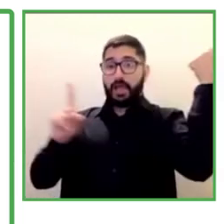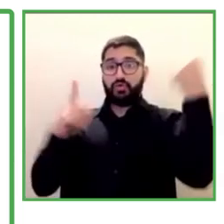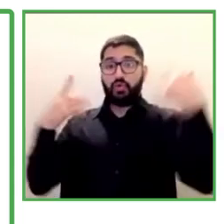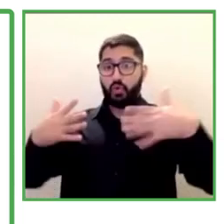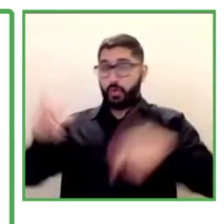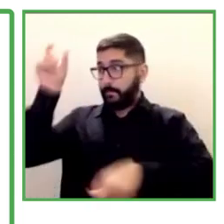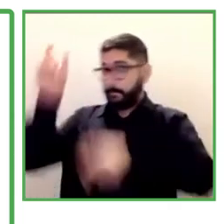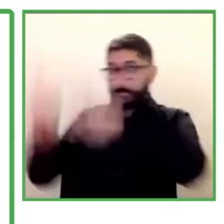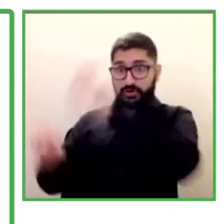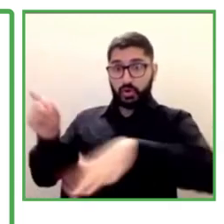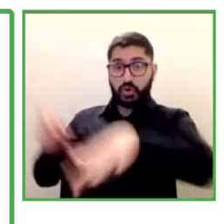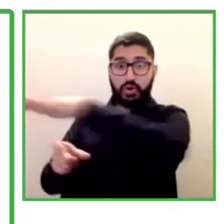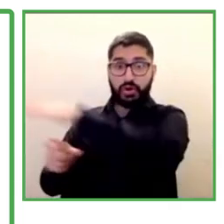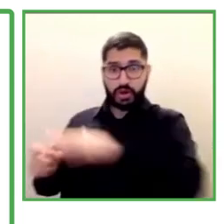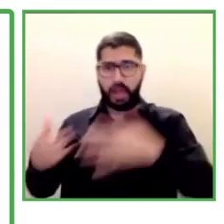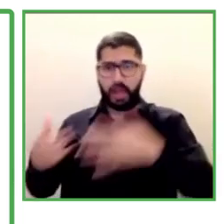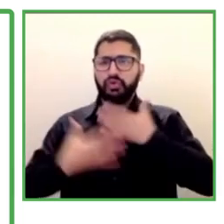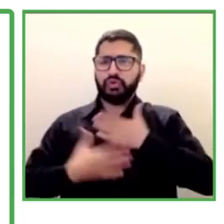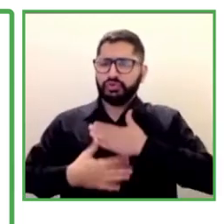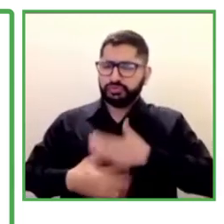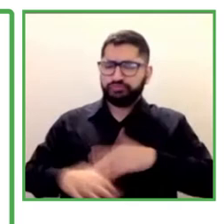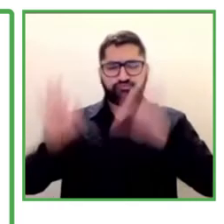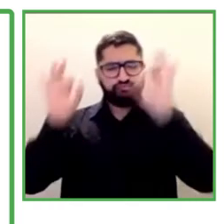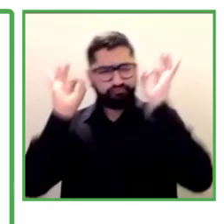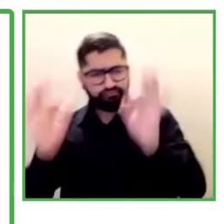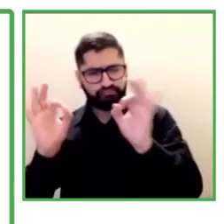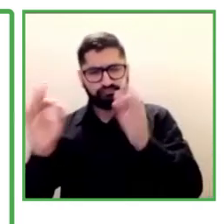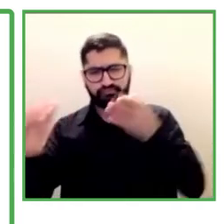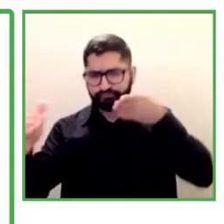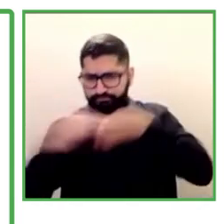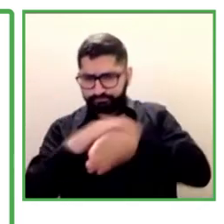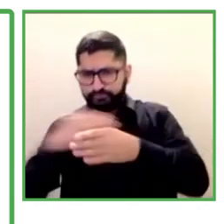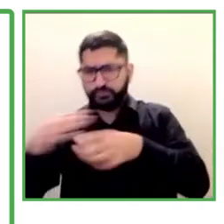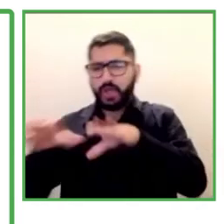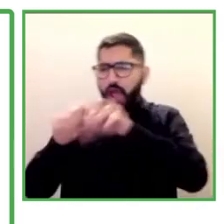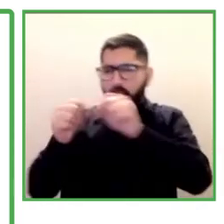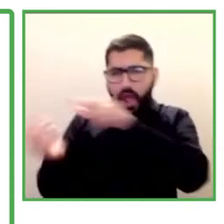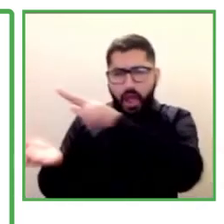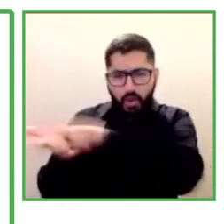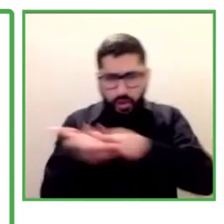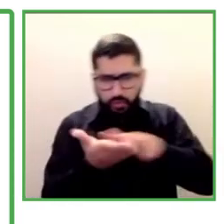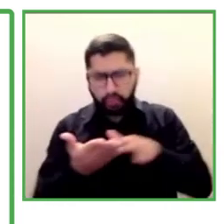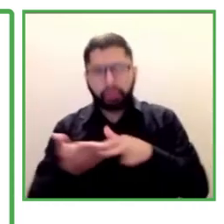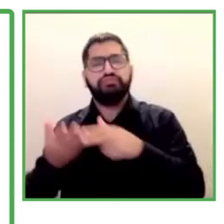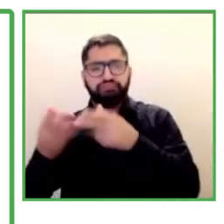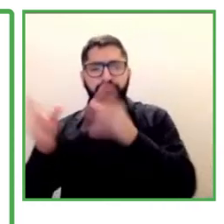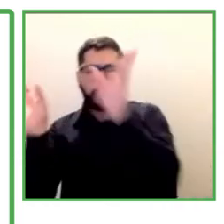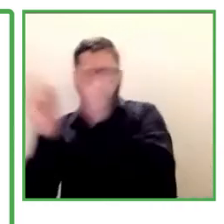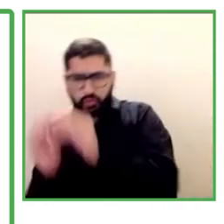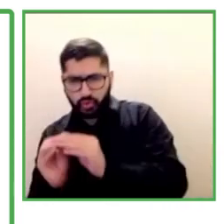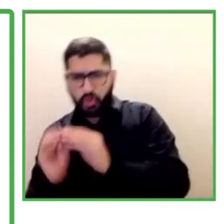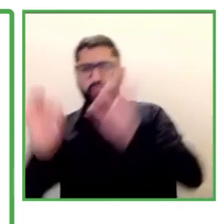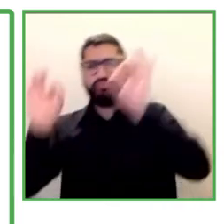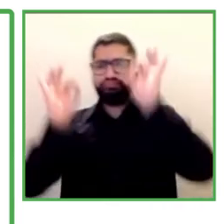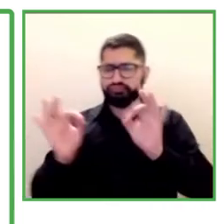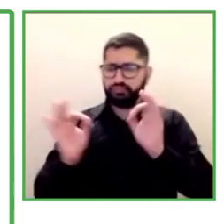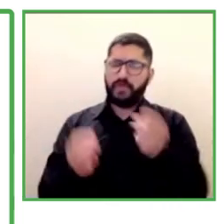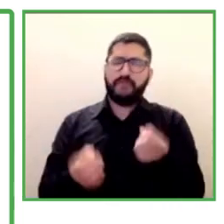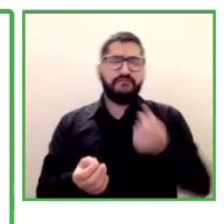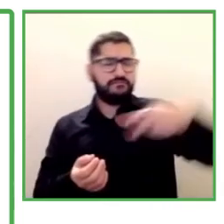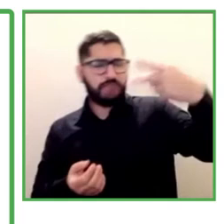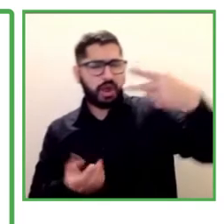satisfactory. It has shown us that today the users really value